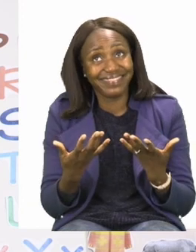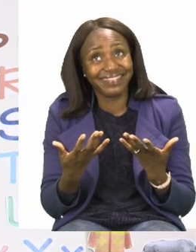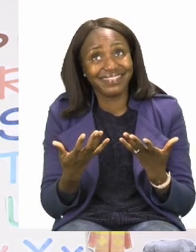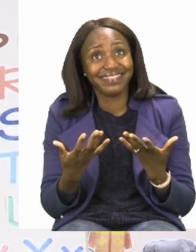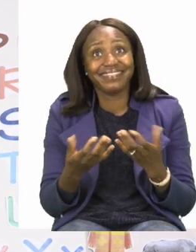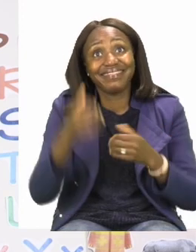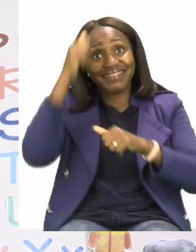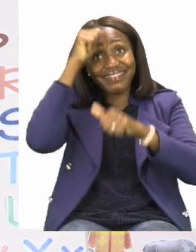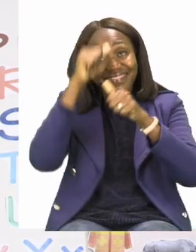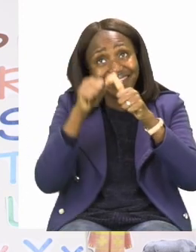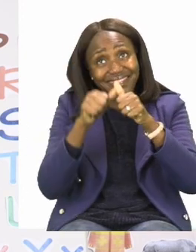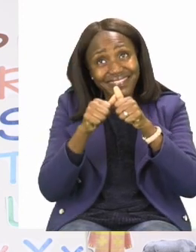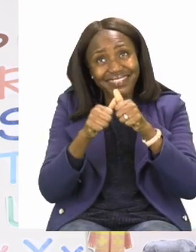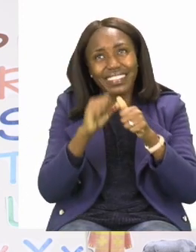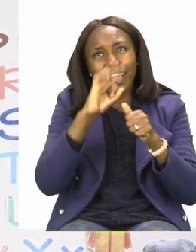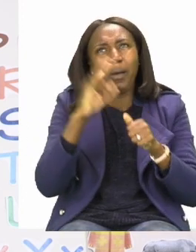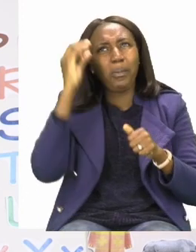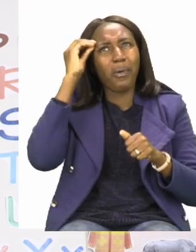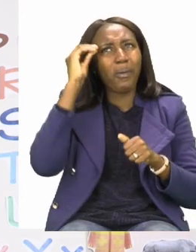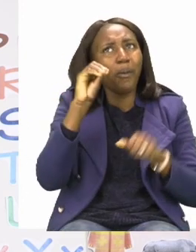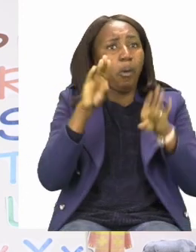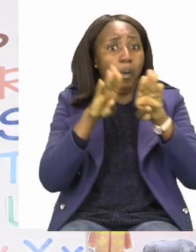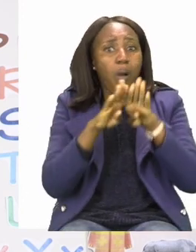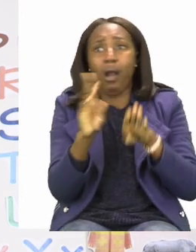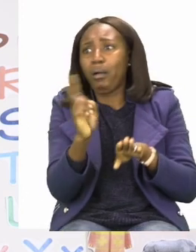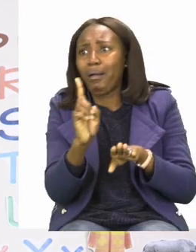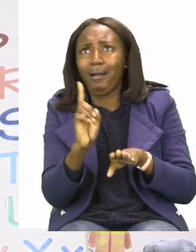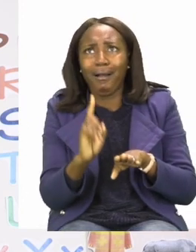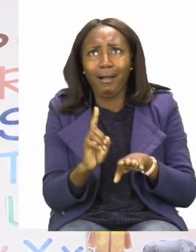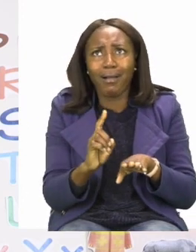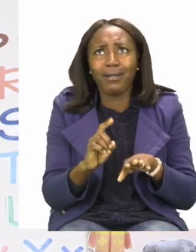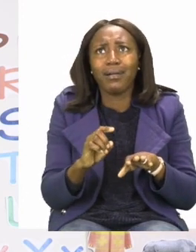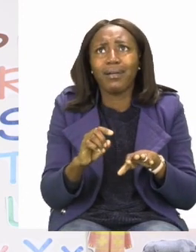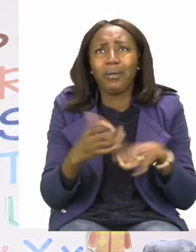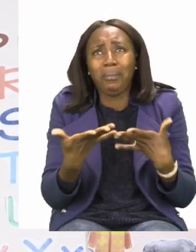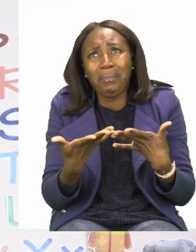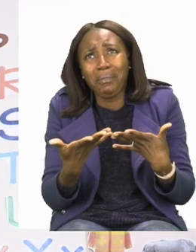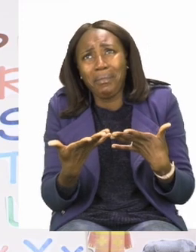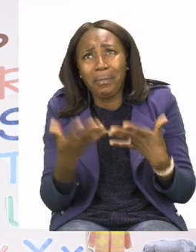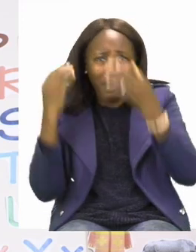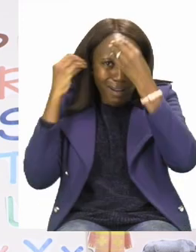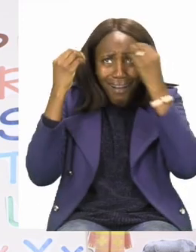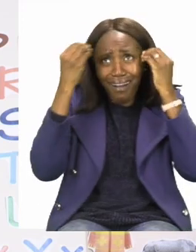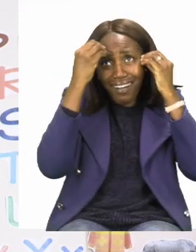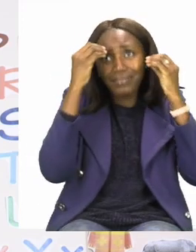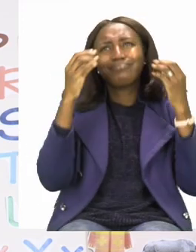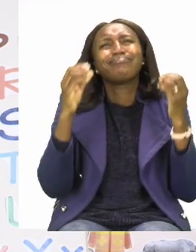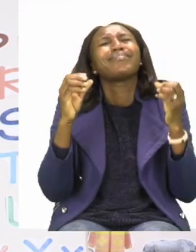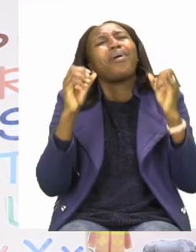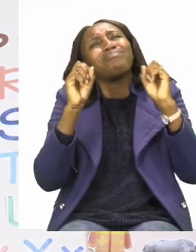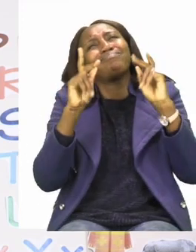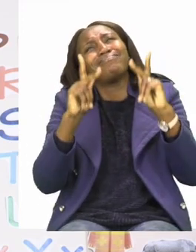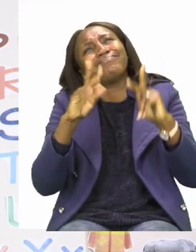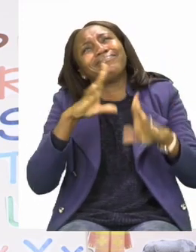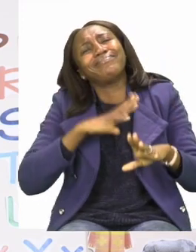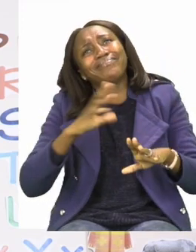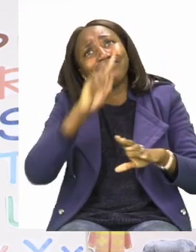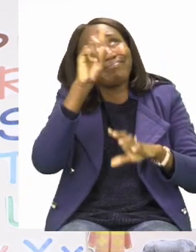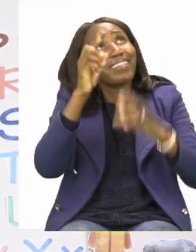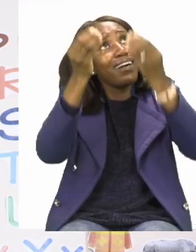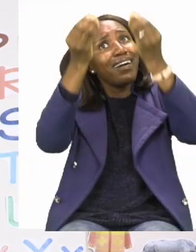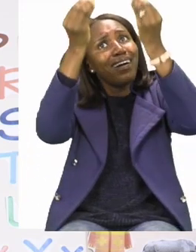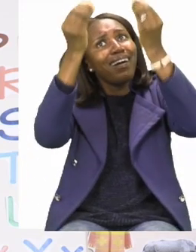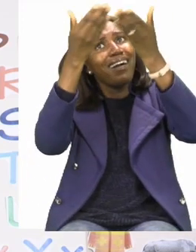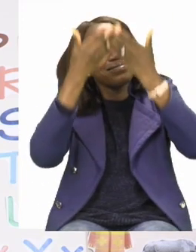Remember, if you're not sure what to do or you got confused, that's okay. You can always ask an adult for